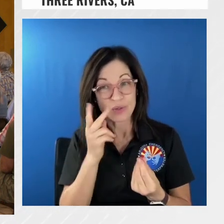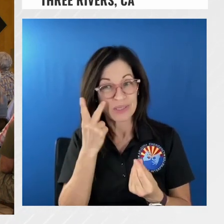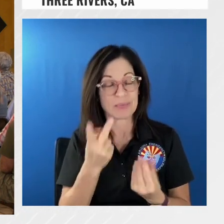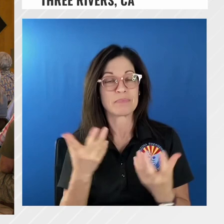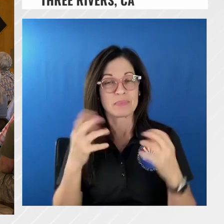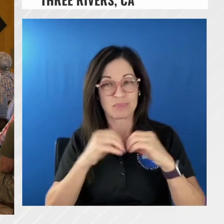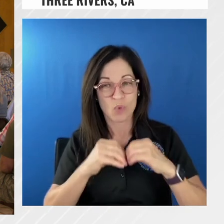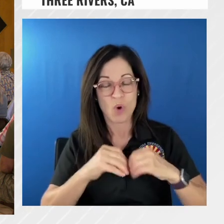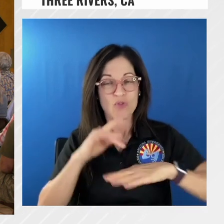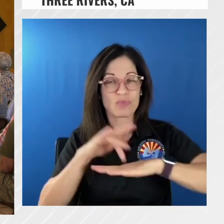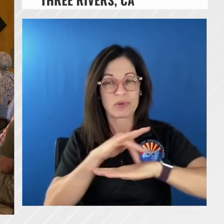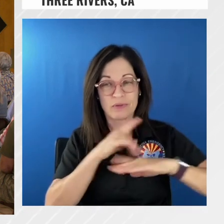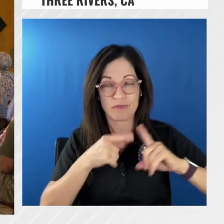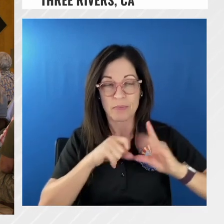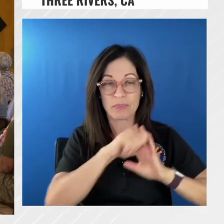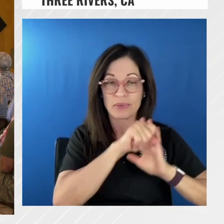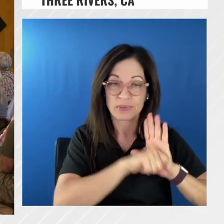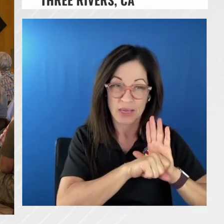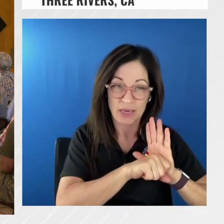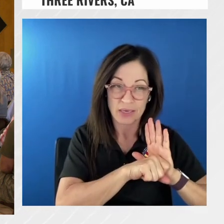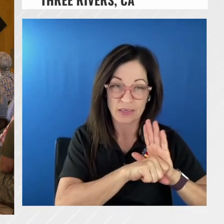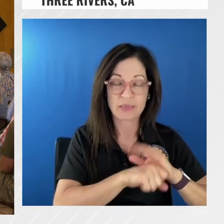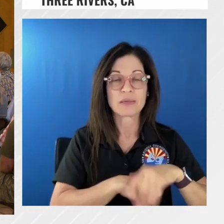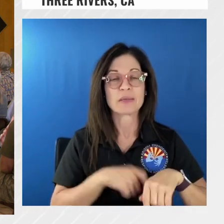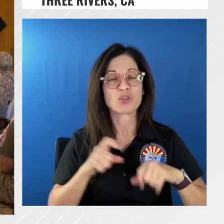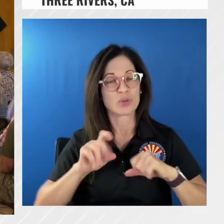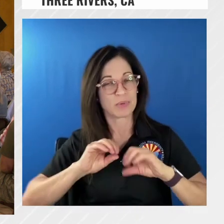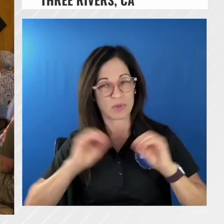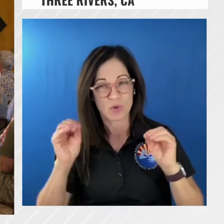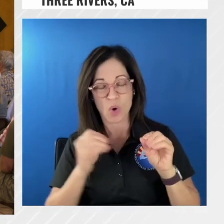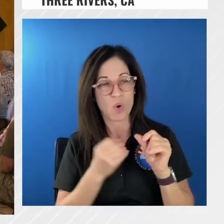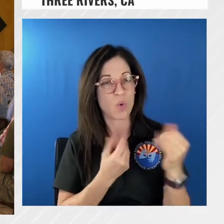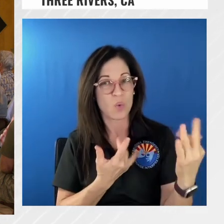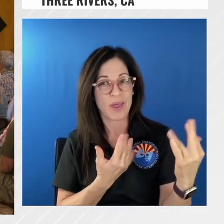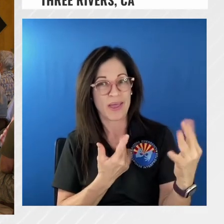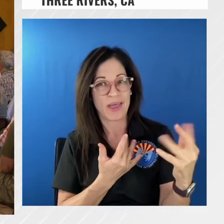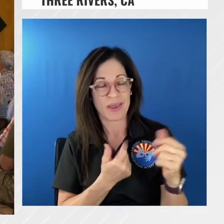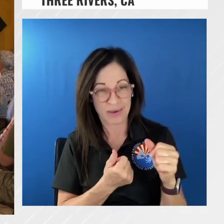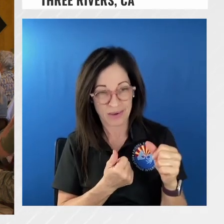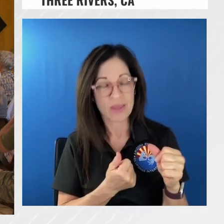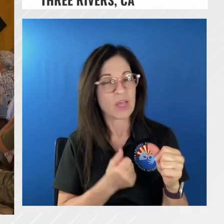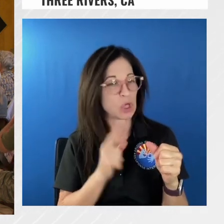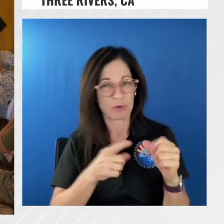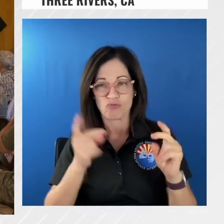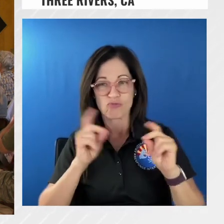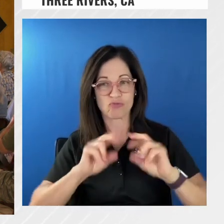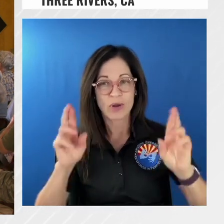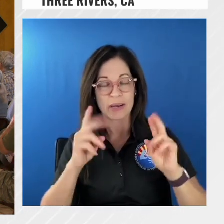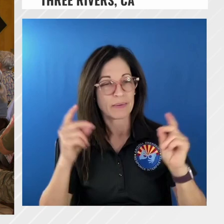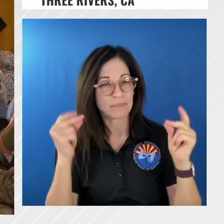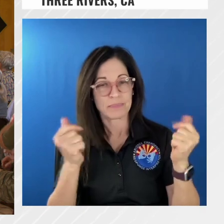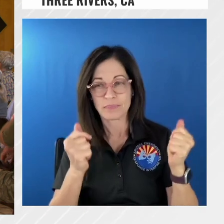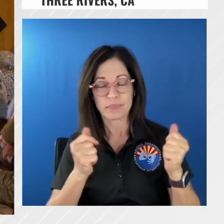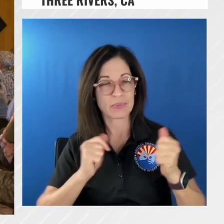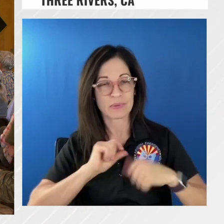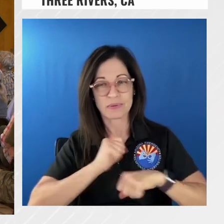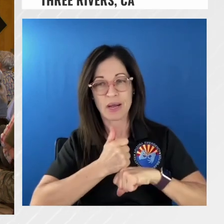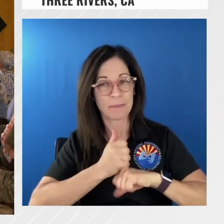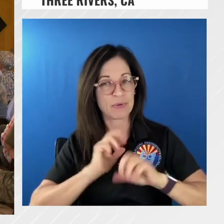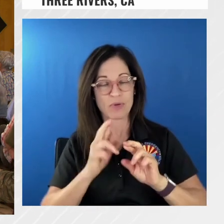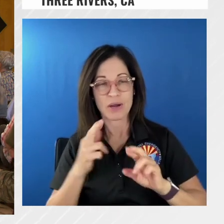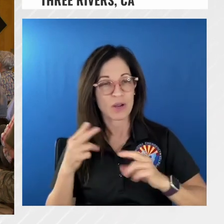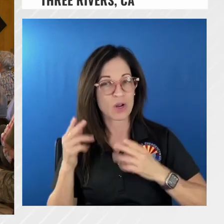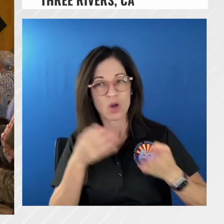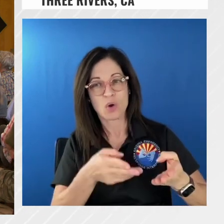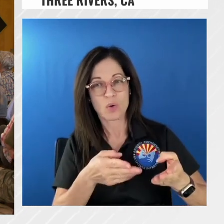from the state uh there should be no lag time we're basically have stuff already preloaded so i want to rest assure